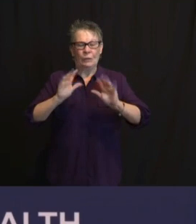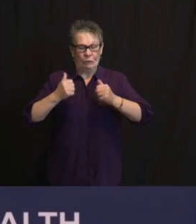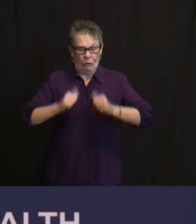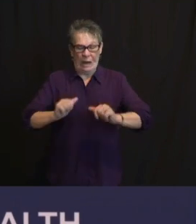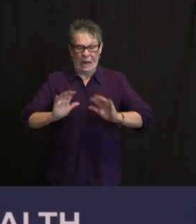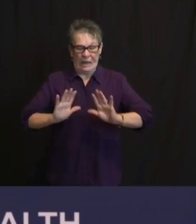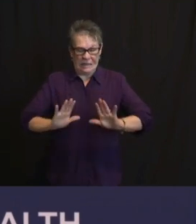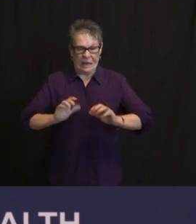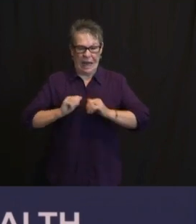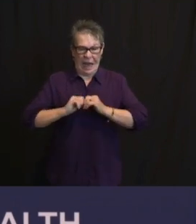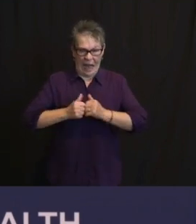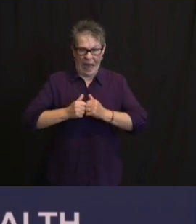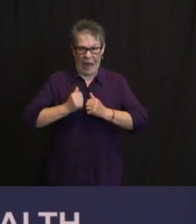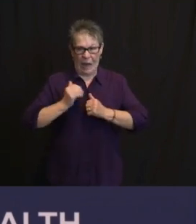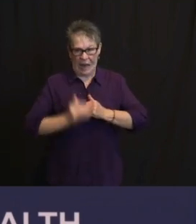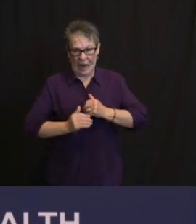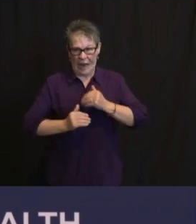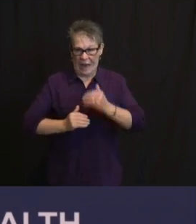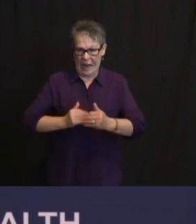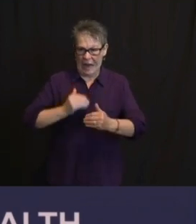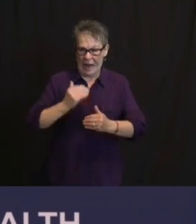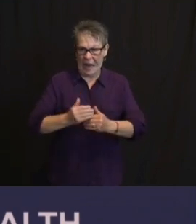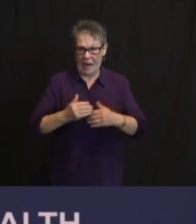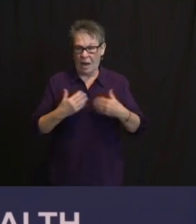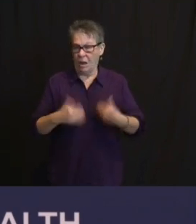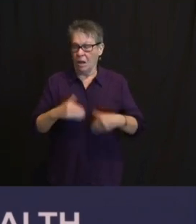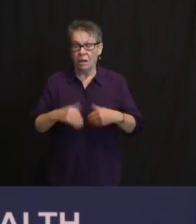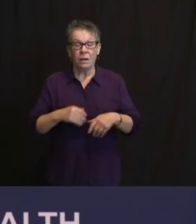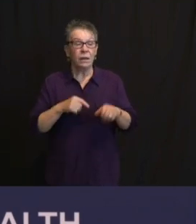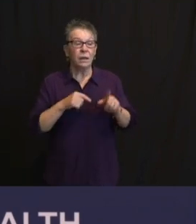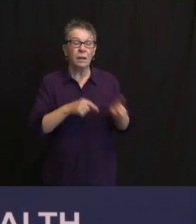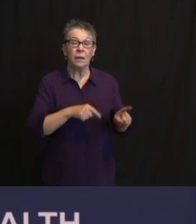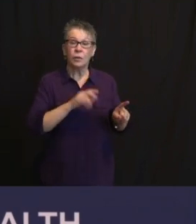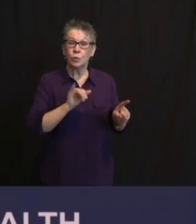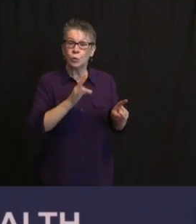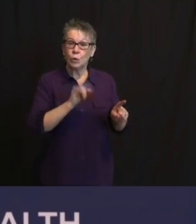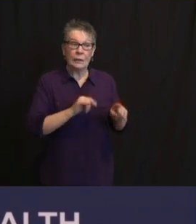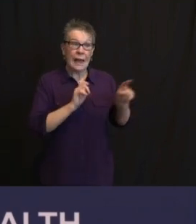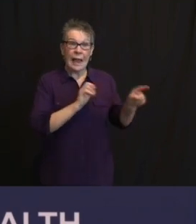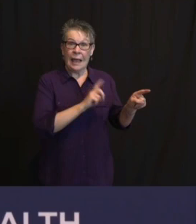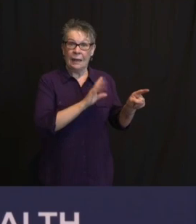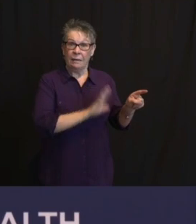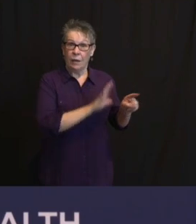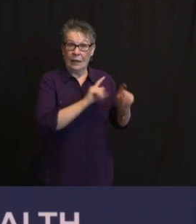GIVE JUDY AND ED AND THEIR COLLEAGUES AND A WHOLE LOT OF OTHER FOLKS A LOT OF CREDIT BECAUSE THIS IS NOT EASY.